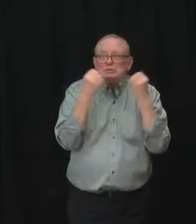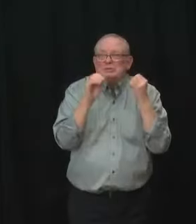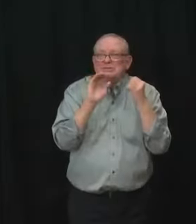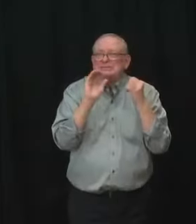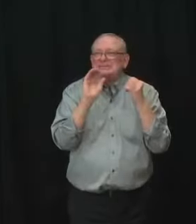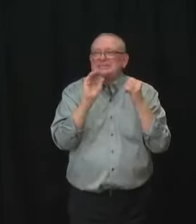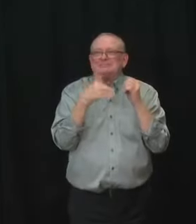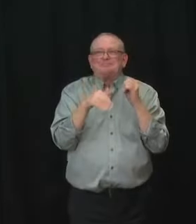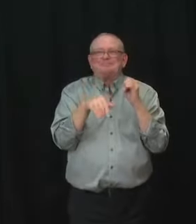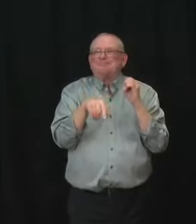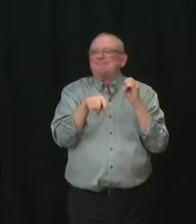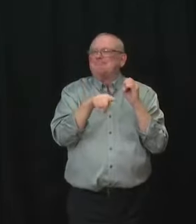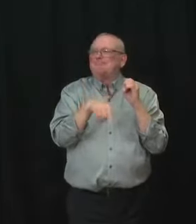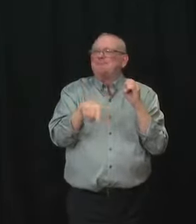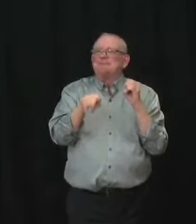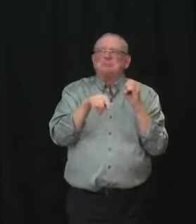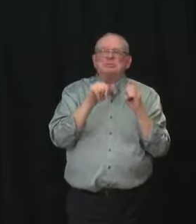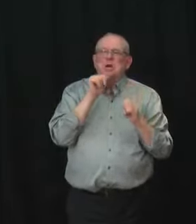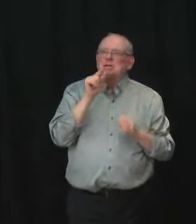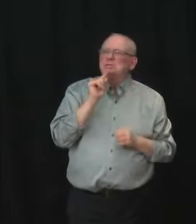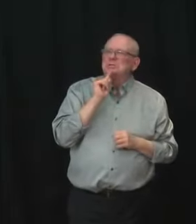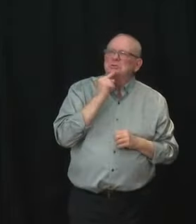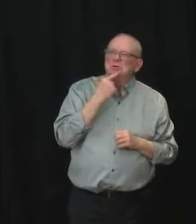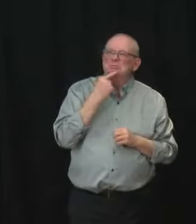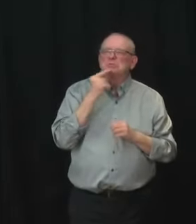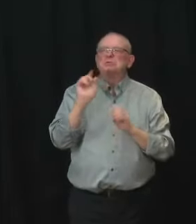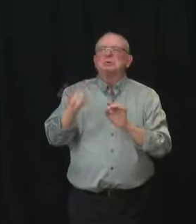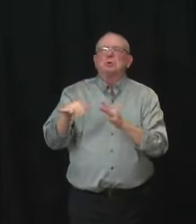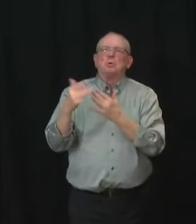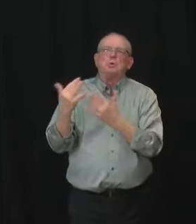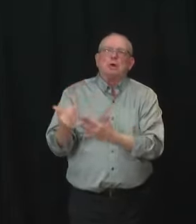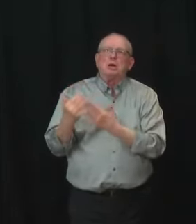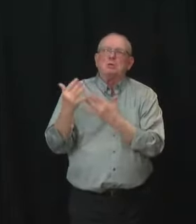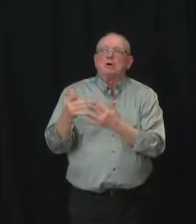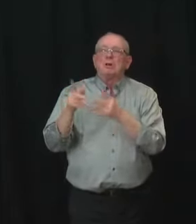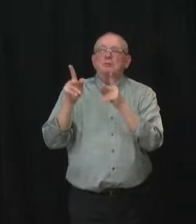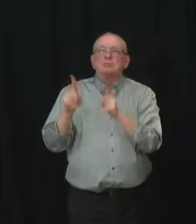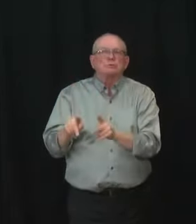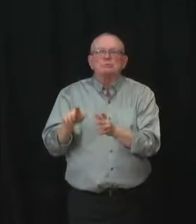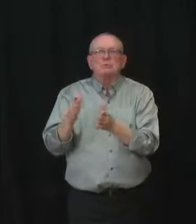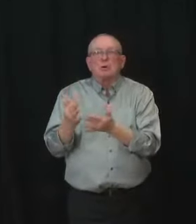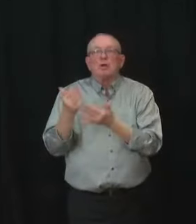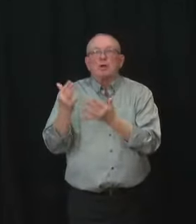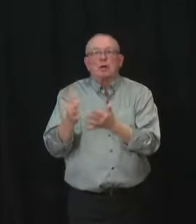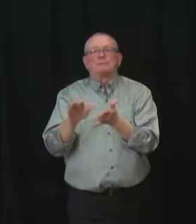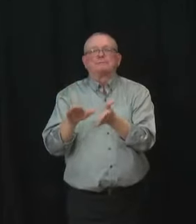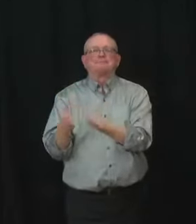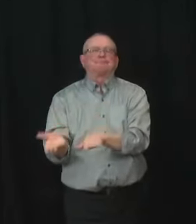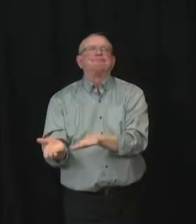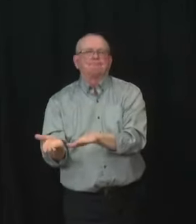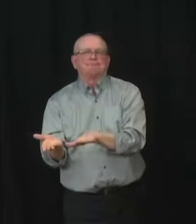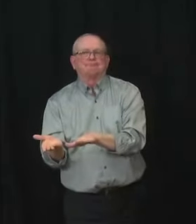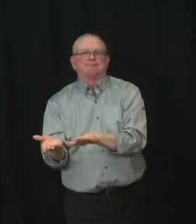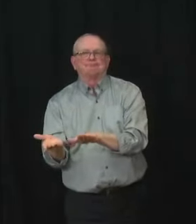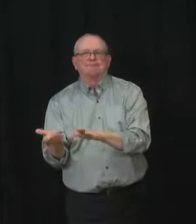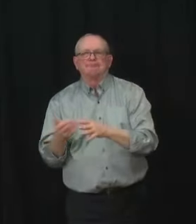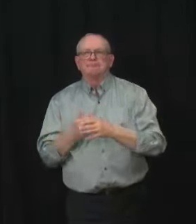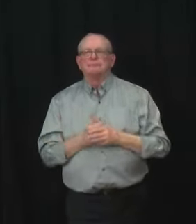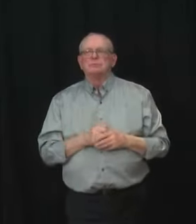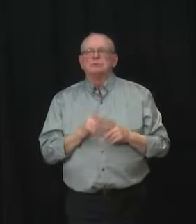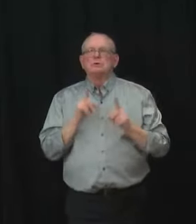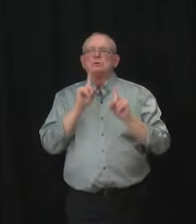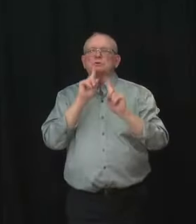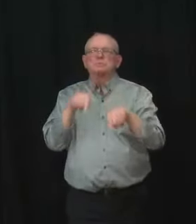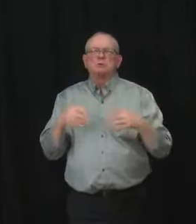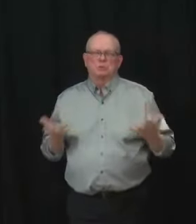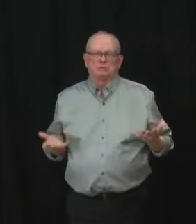who was told this when their loved one died? Yeah, so my heart goes out to the family and anyone who's